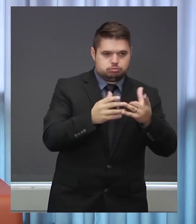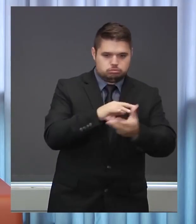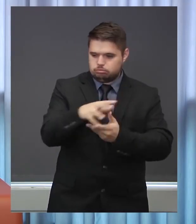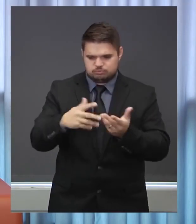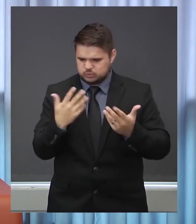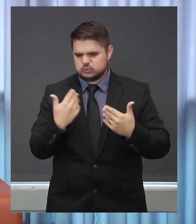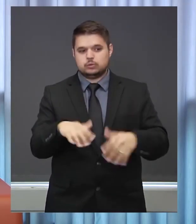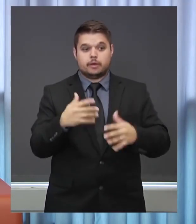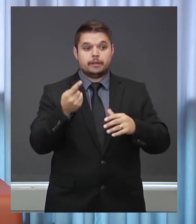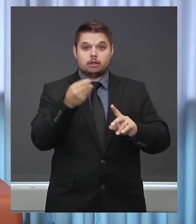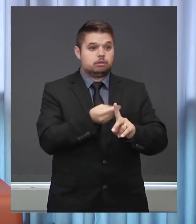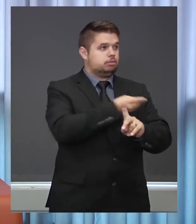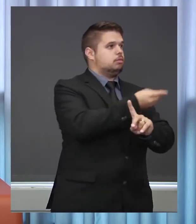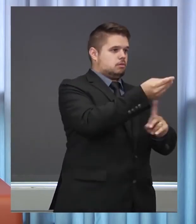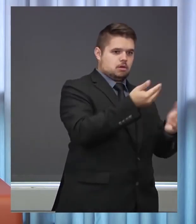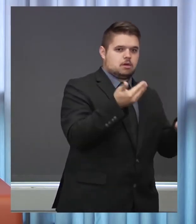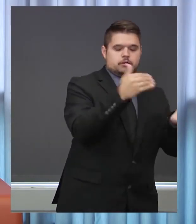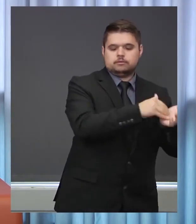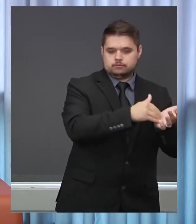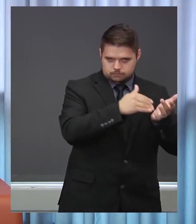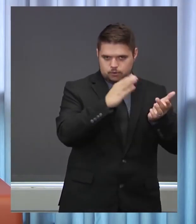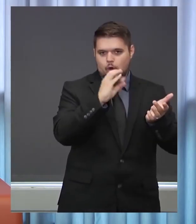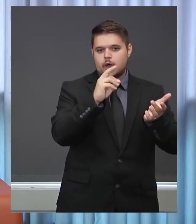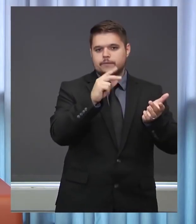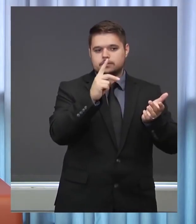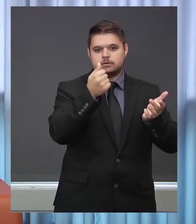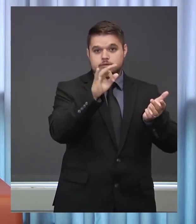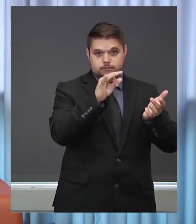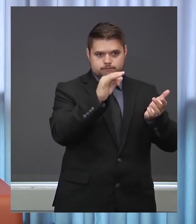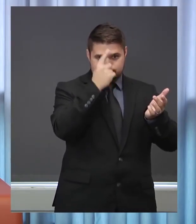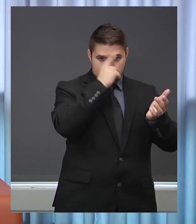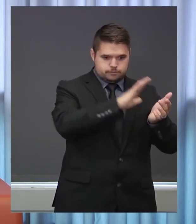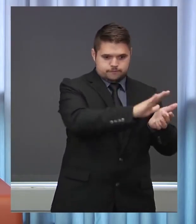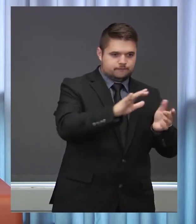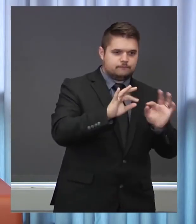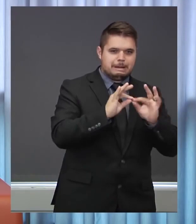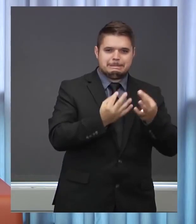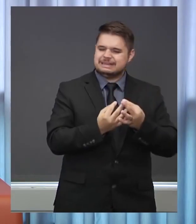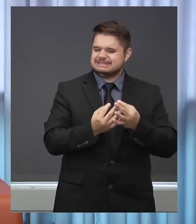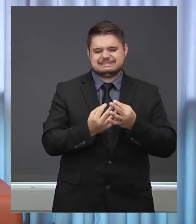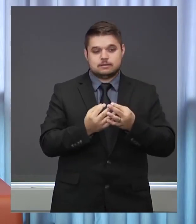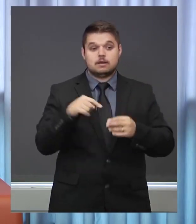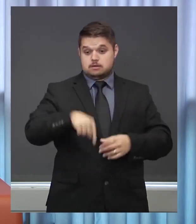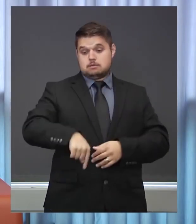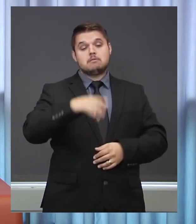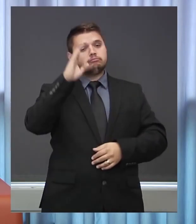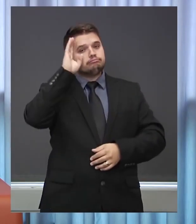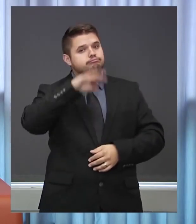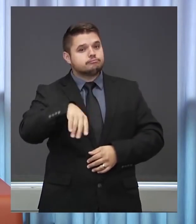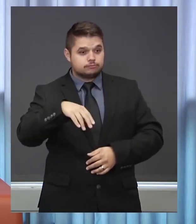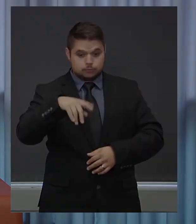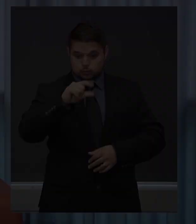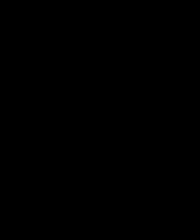-19 has spread. Halloween will likely look different this year, and we know that can be difficult, particularly for kids.